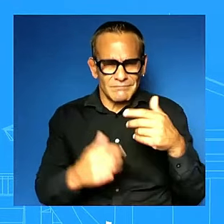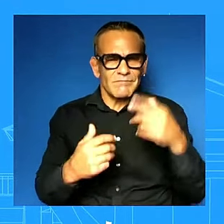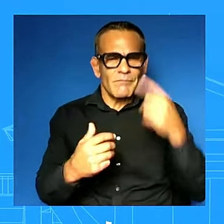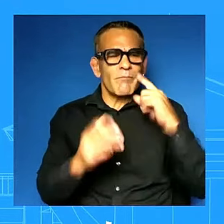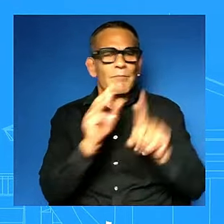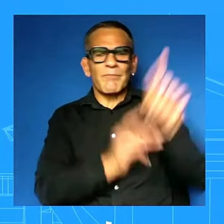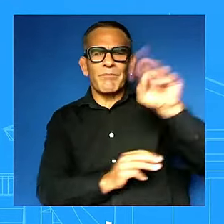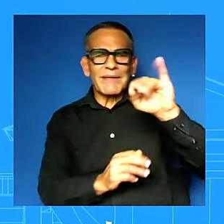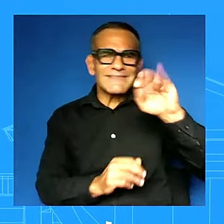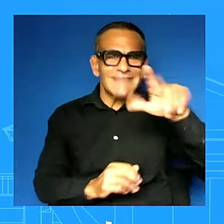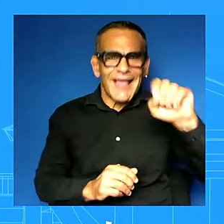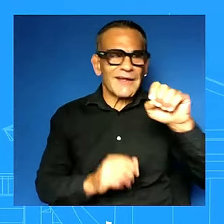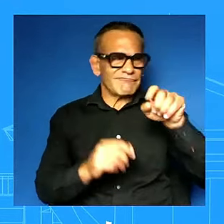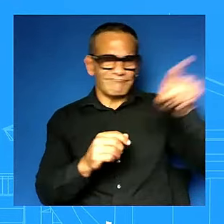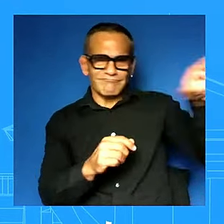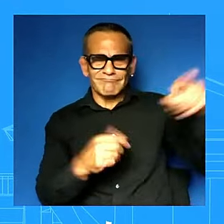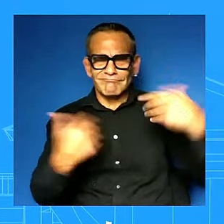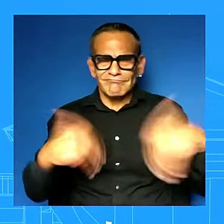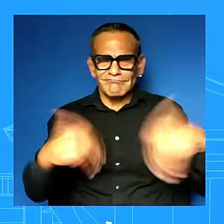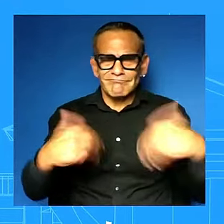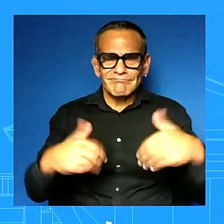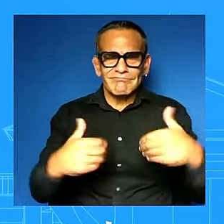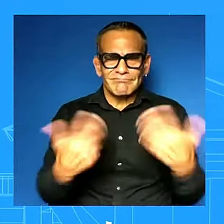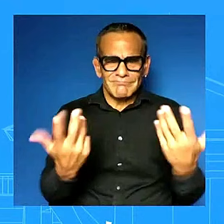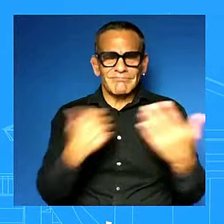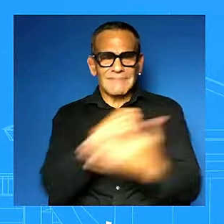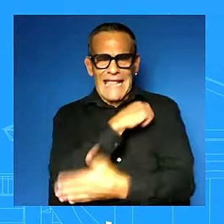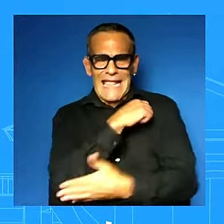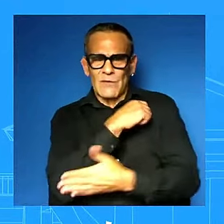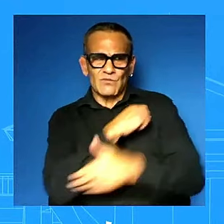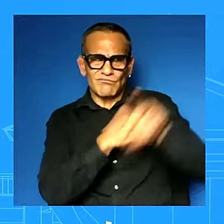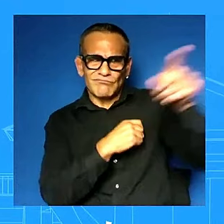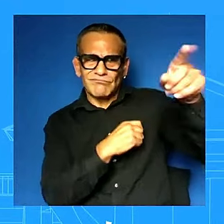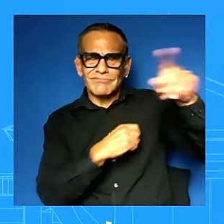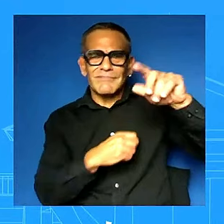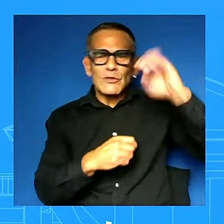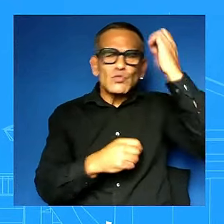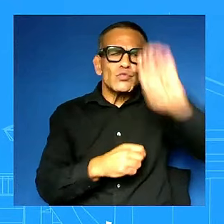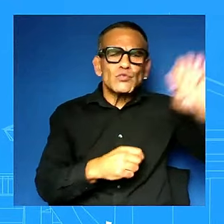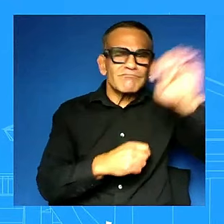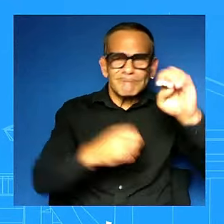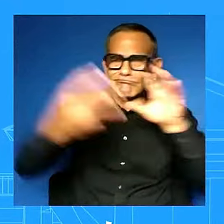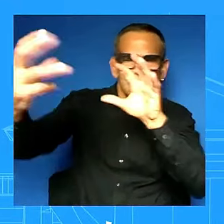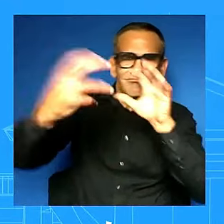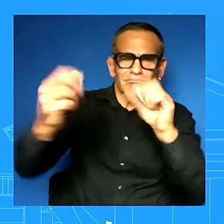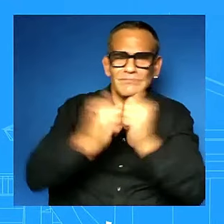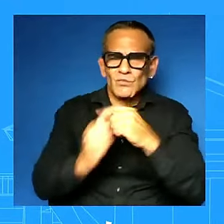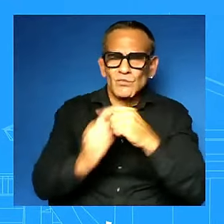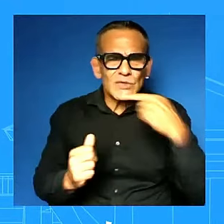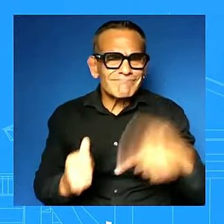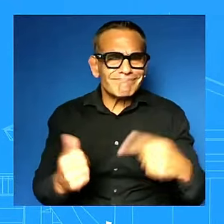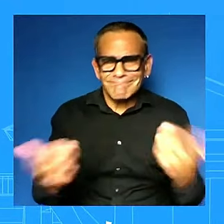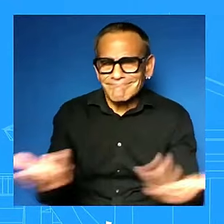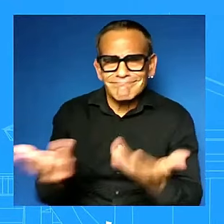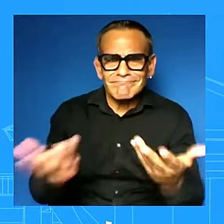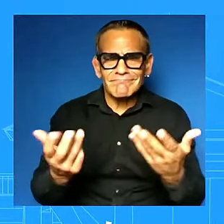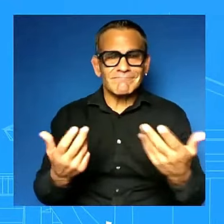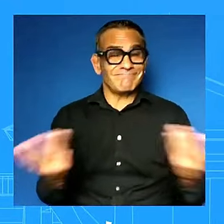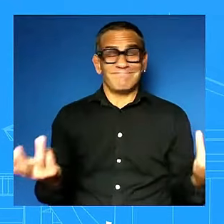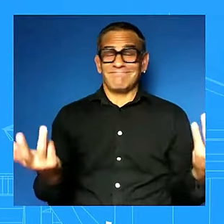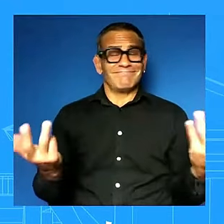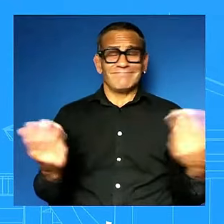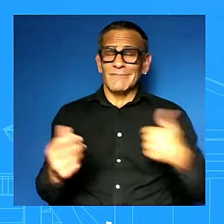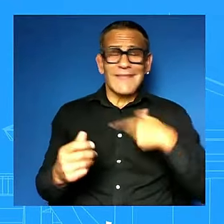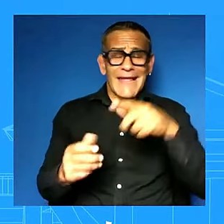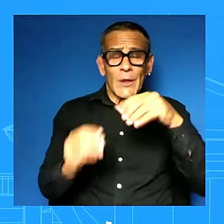war with russia how concerned is the u.s about that i'm not going to get into hypotheticals i'm not going to get into internal policy uh deliberations from here